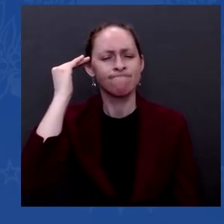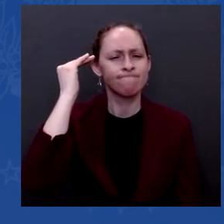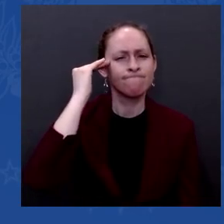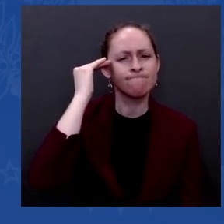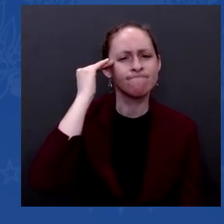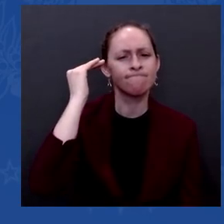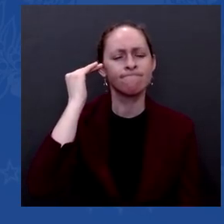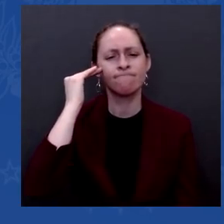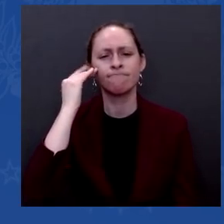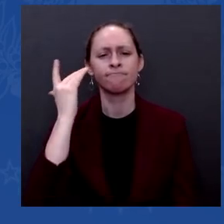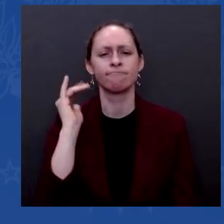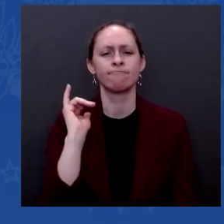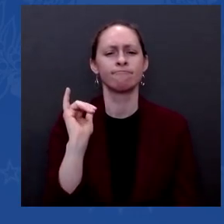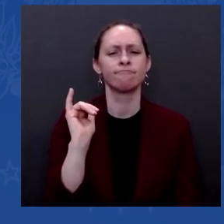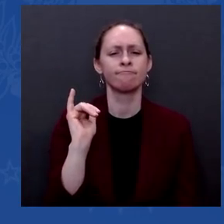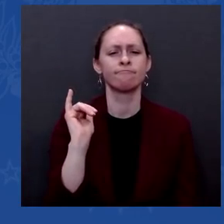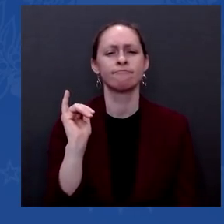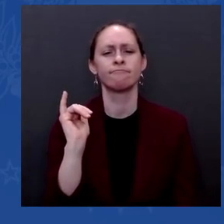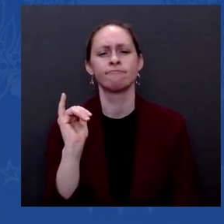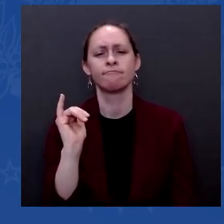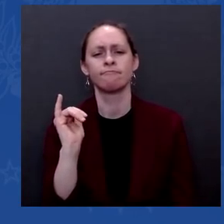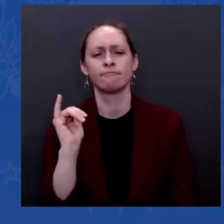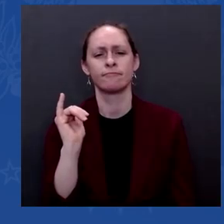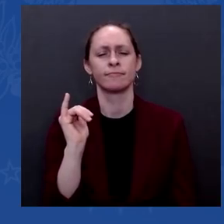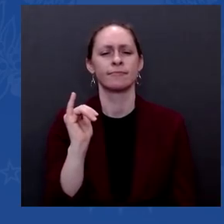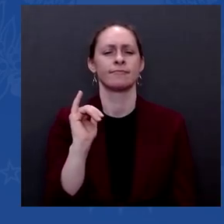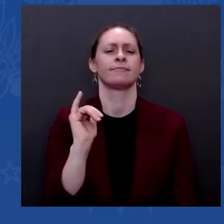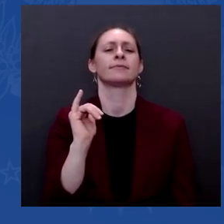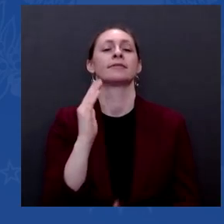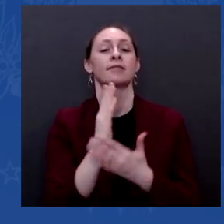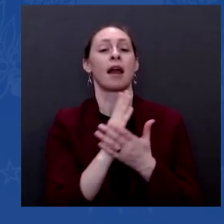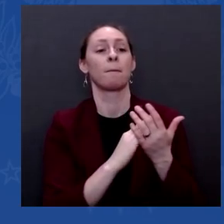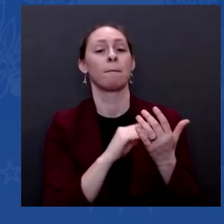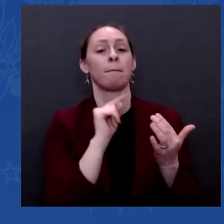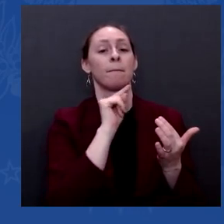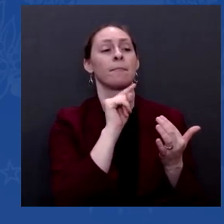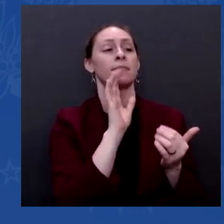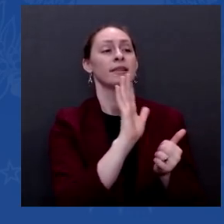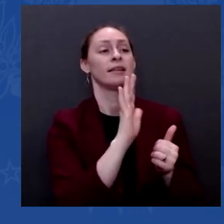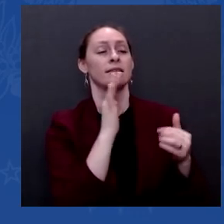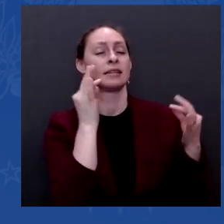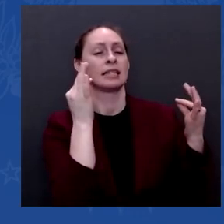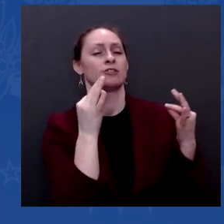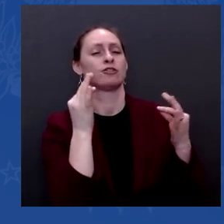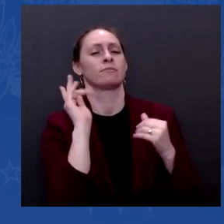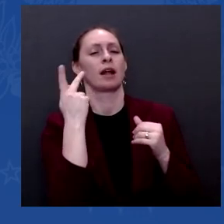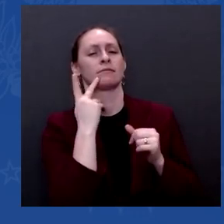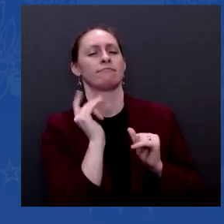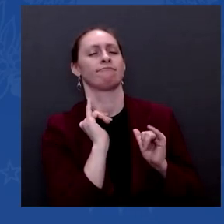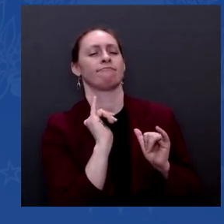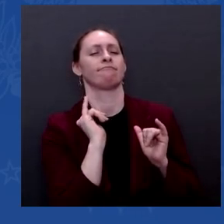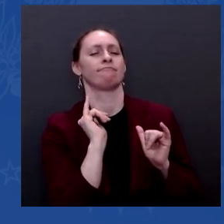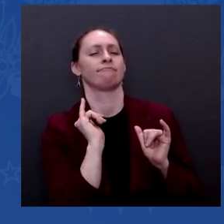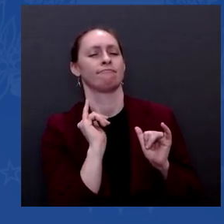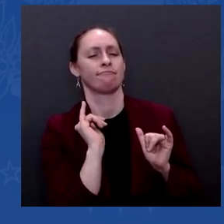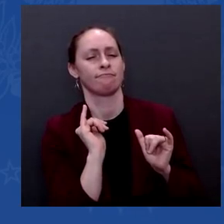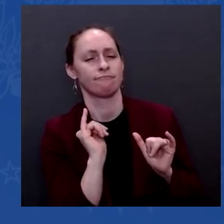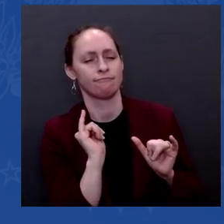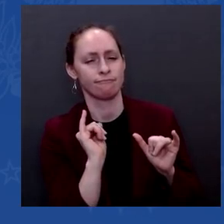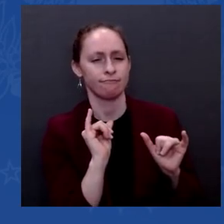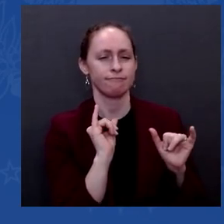some of the — and the political parties. And I think that